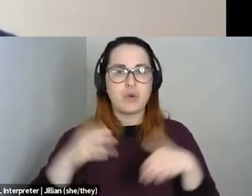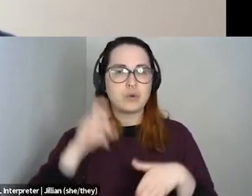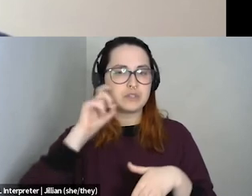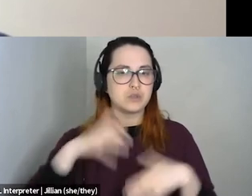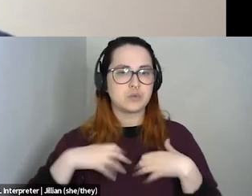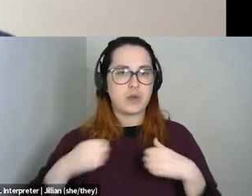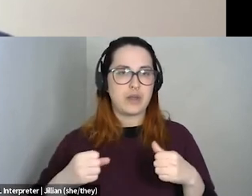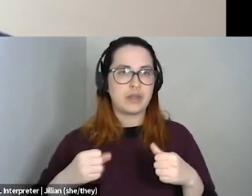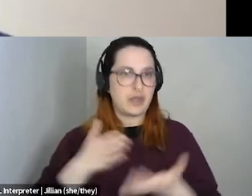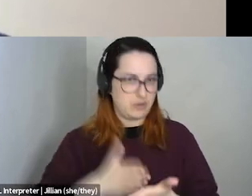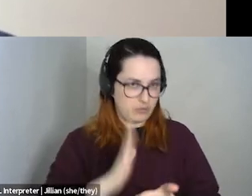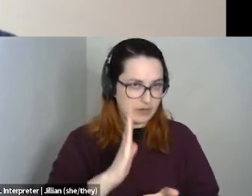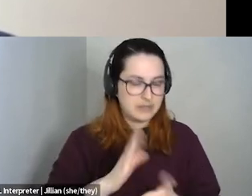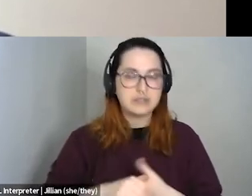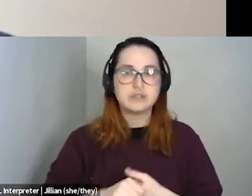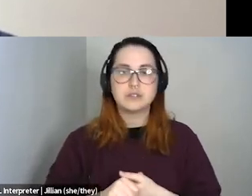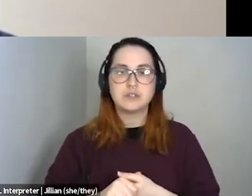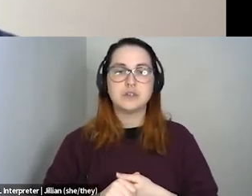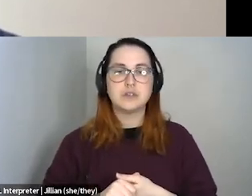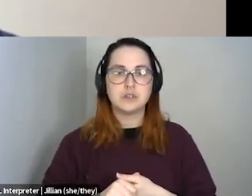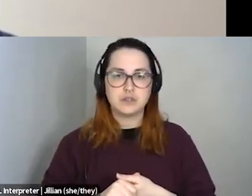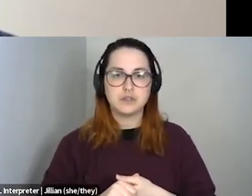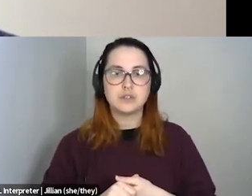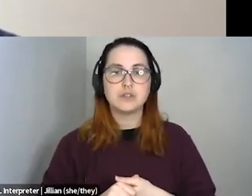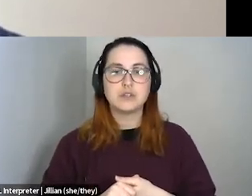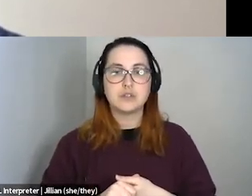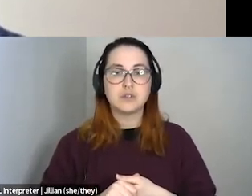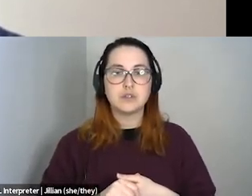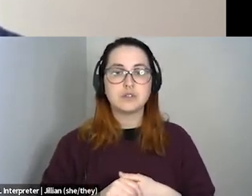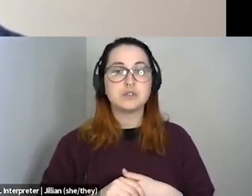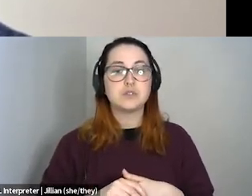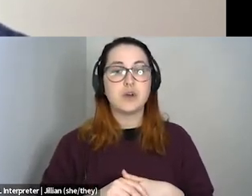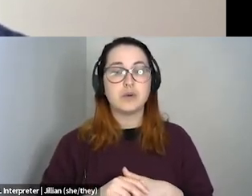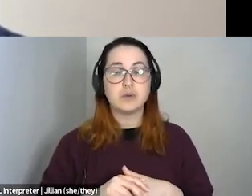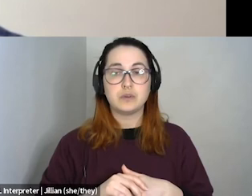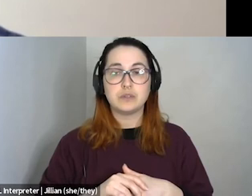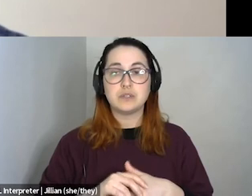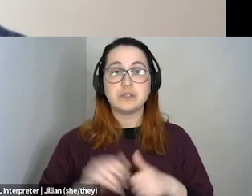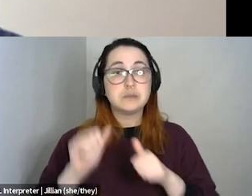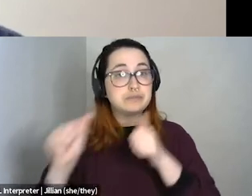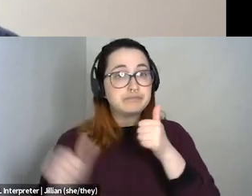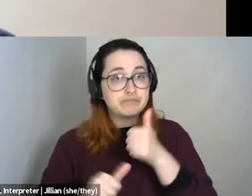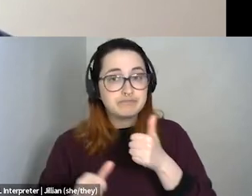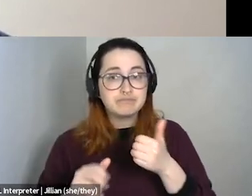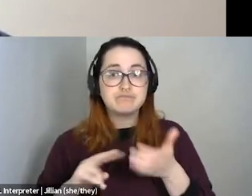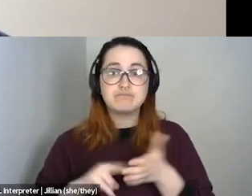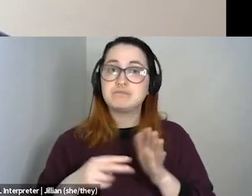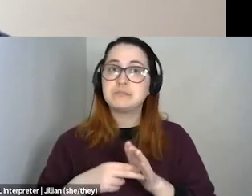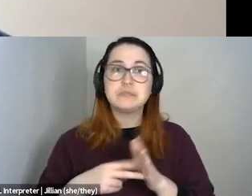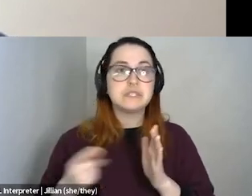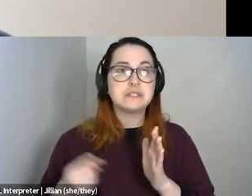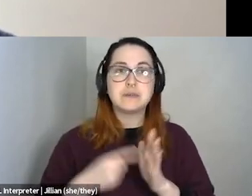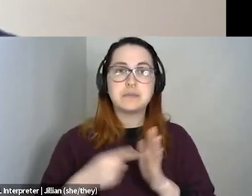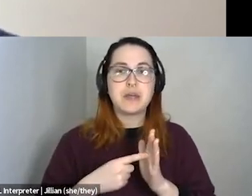have been at times when people have the time, um, there's been like affiliate calls where they bring together. So like Saskatoon Sexual